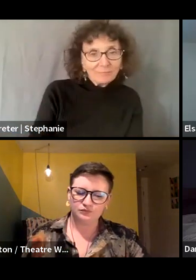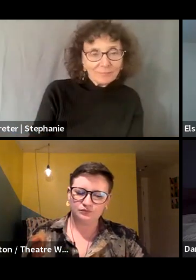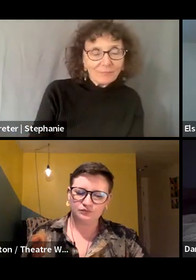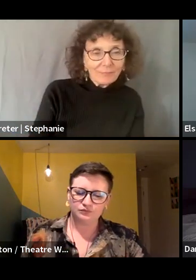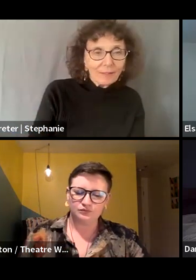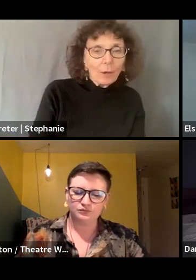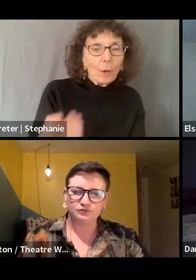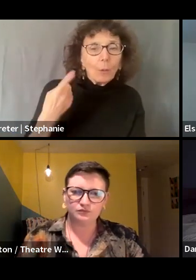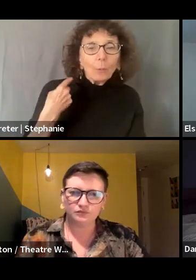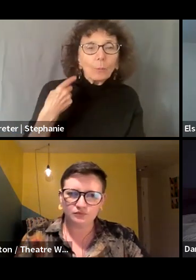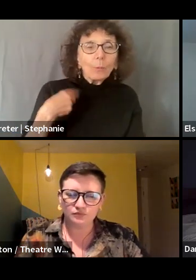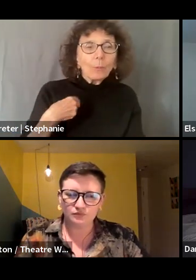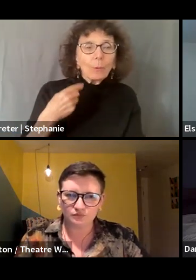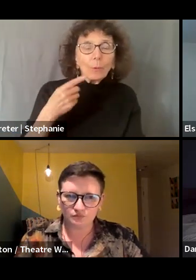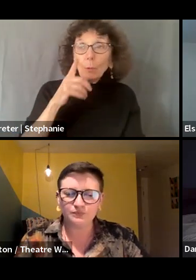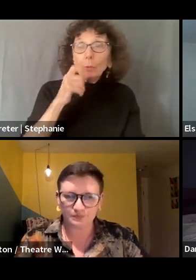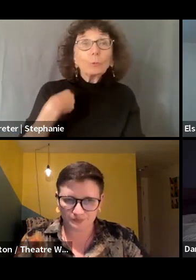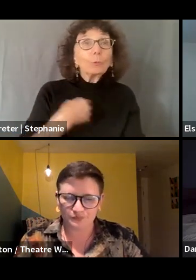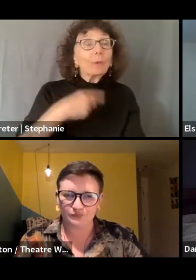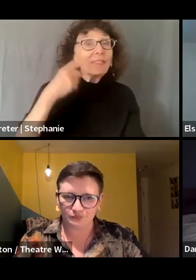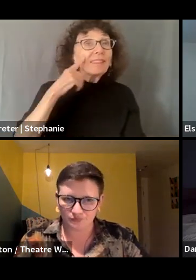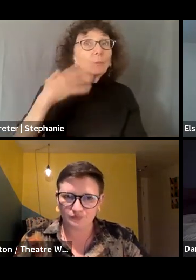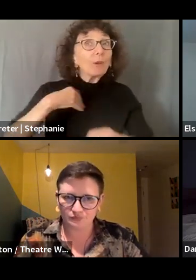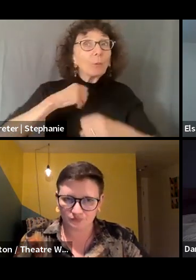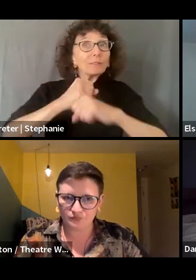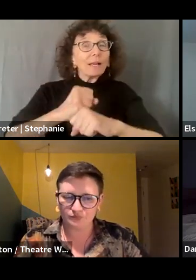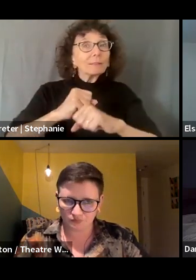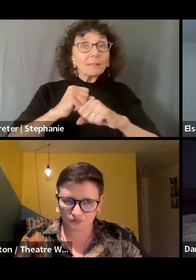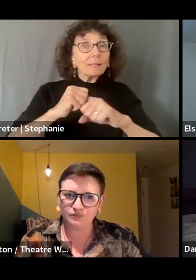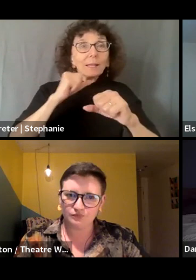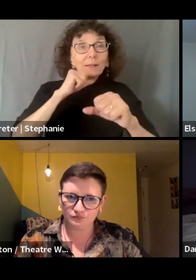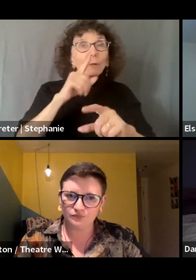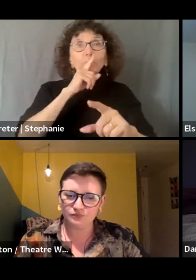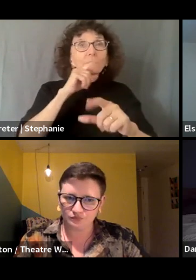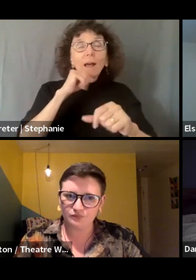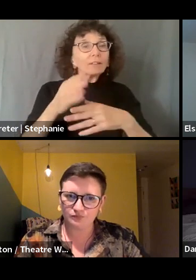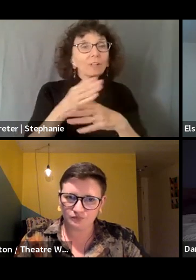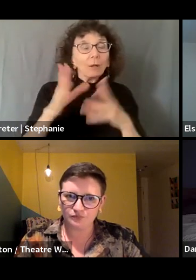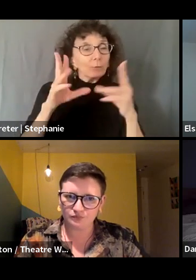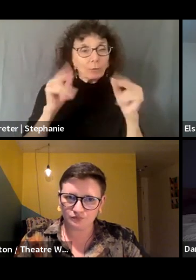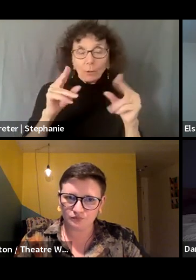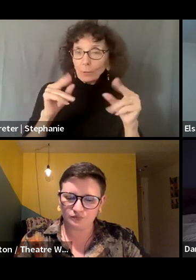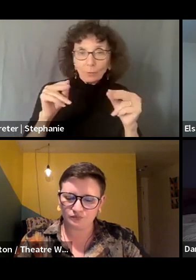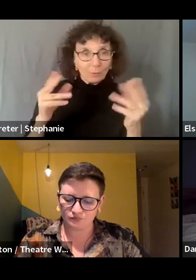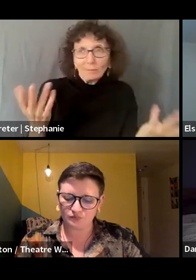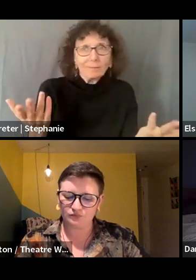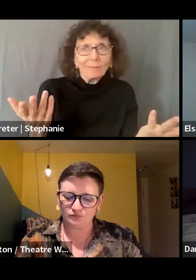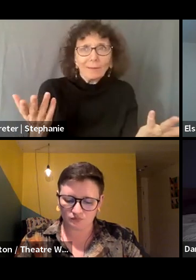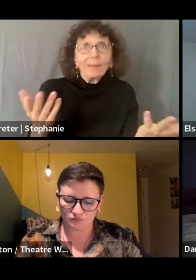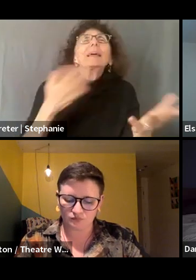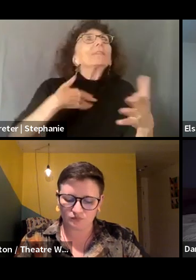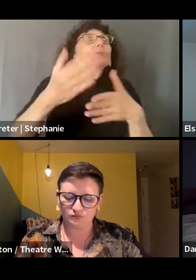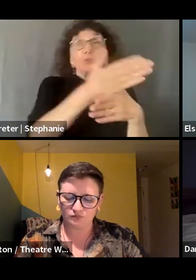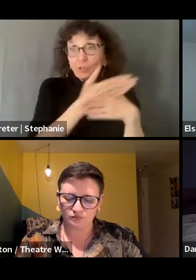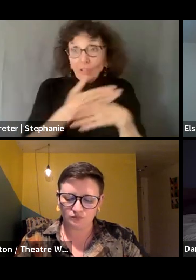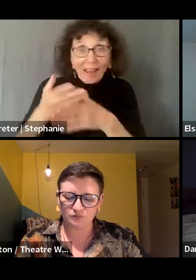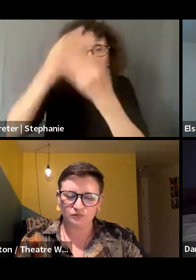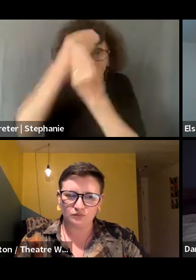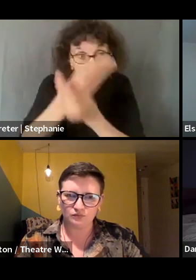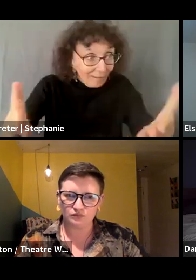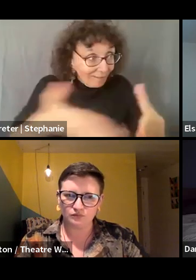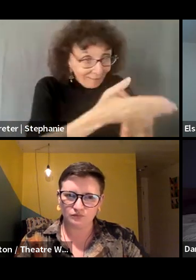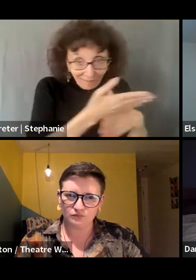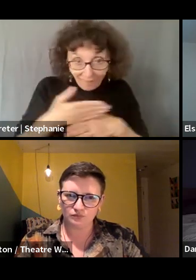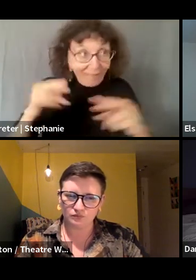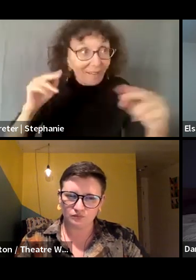not protecting, I don't know who we think we're protecting, right. By like not sharing the information. Um, we could be sharing the information more fully would actually lead everyone